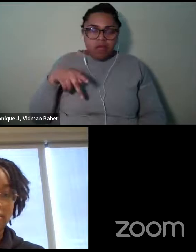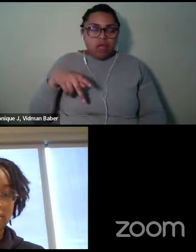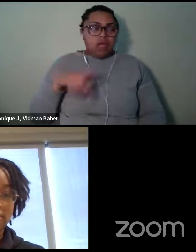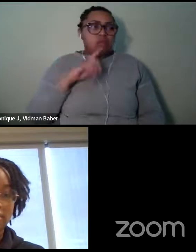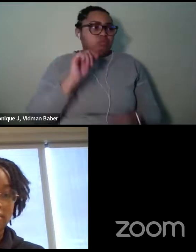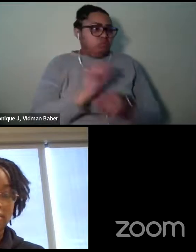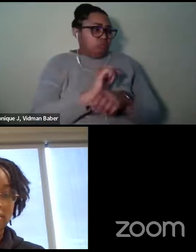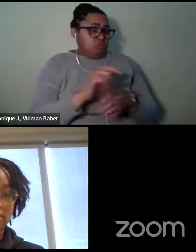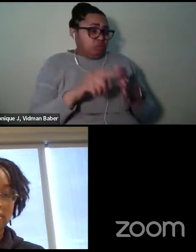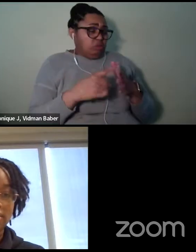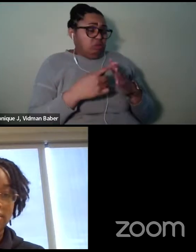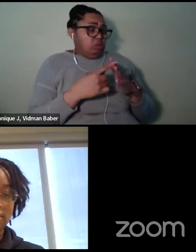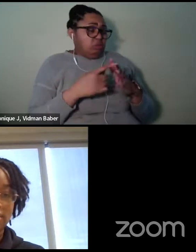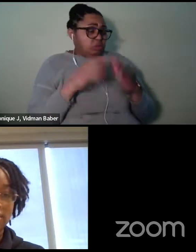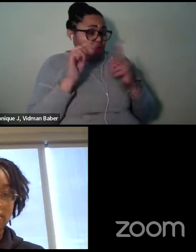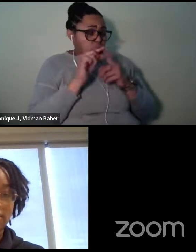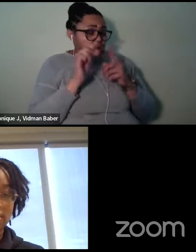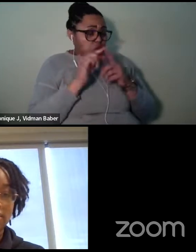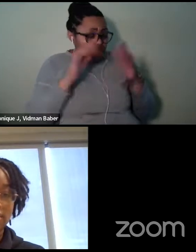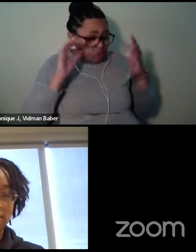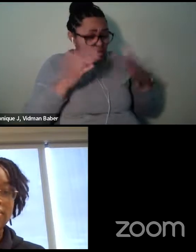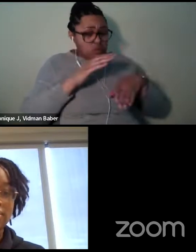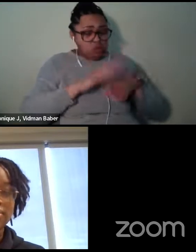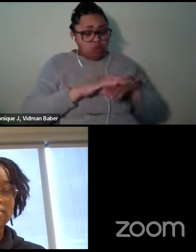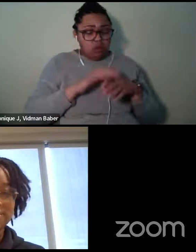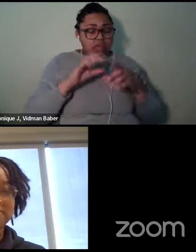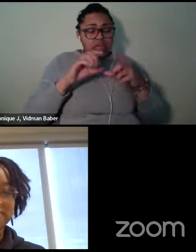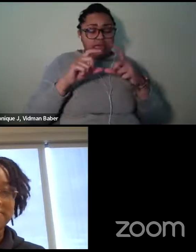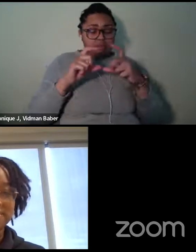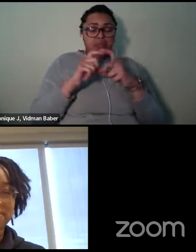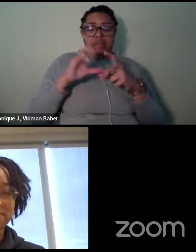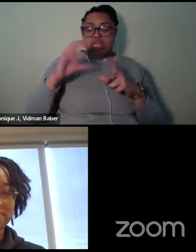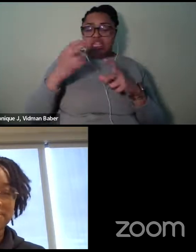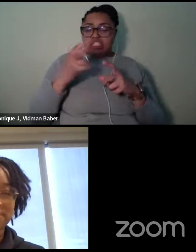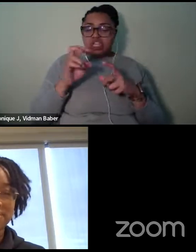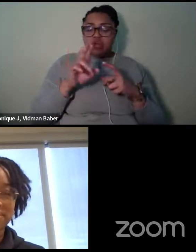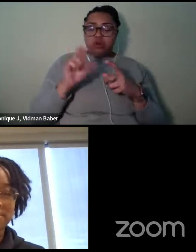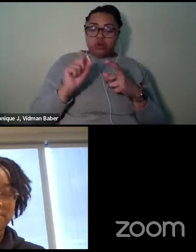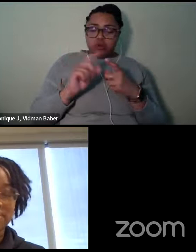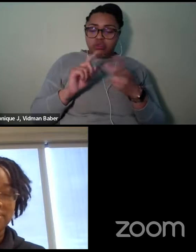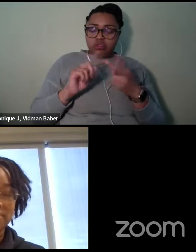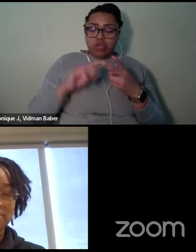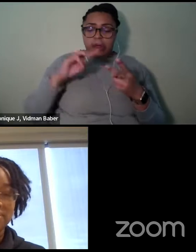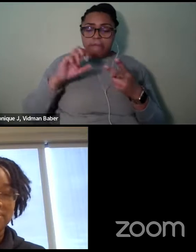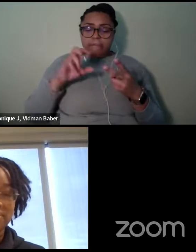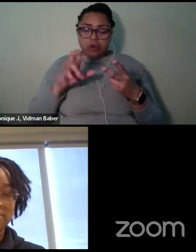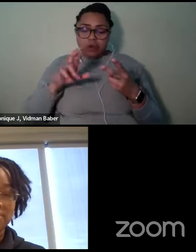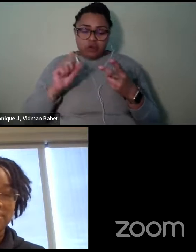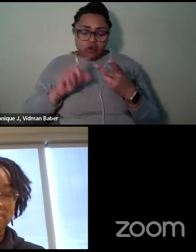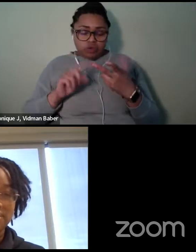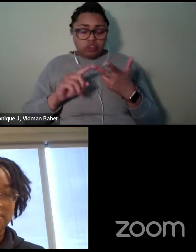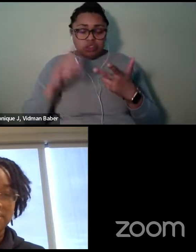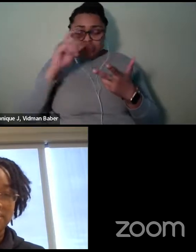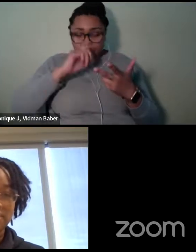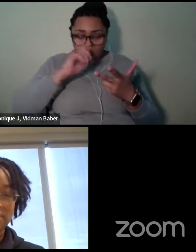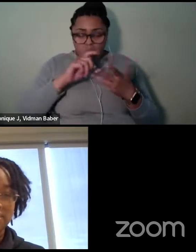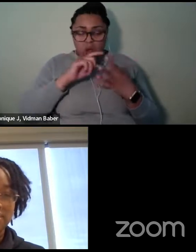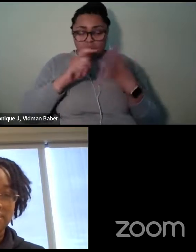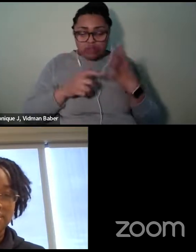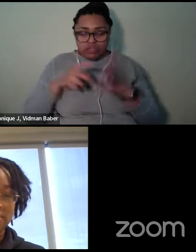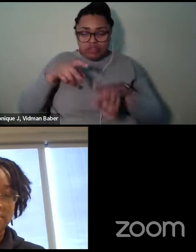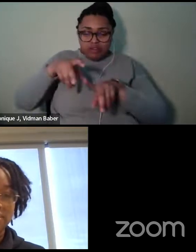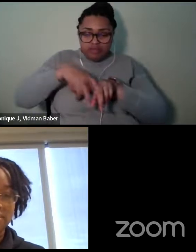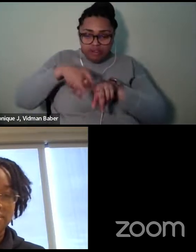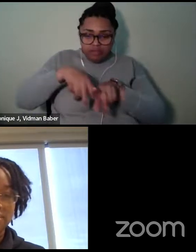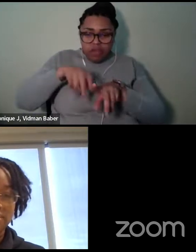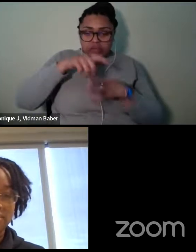were just focused on checkers and markers and, you know, dolls and flip-flops and all that kind of stuff. And then my editor was